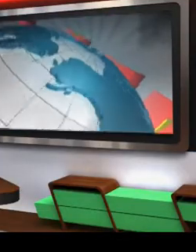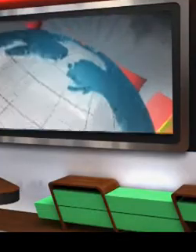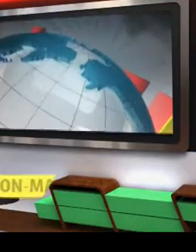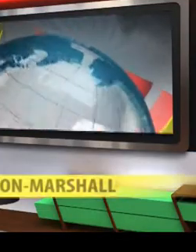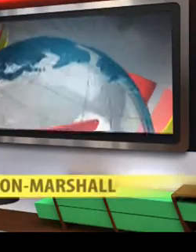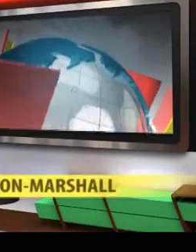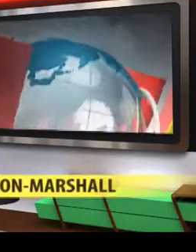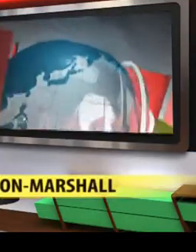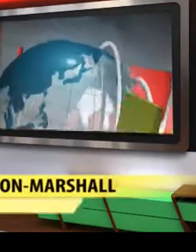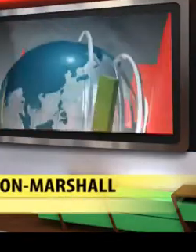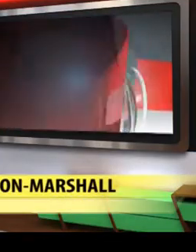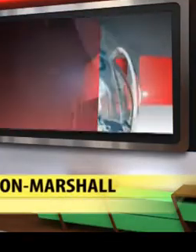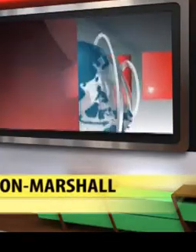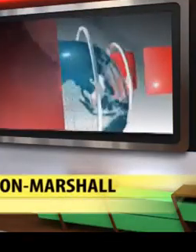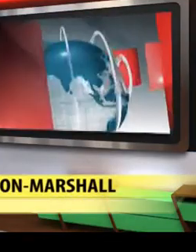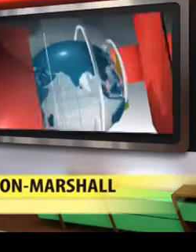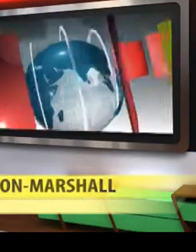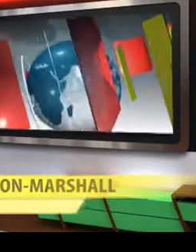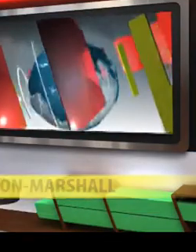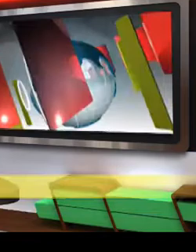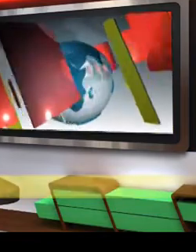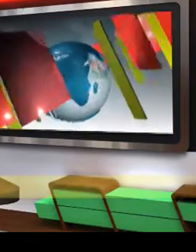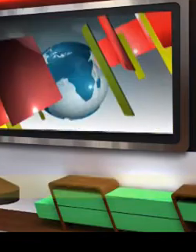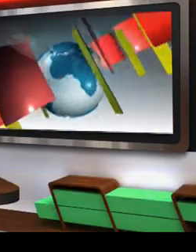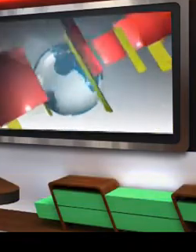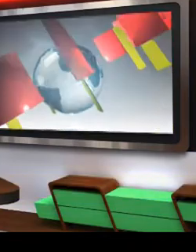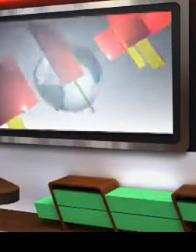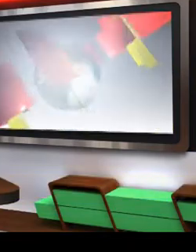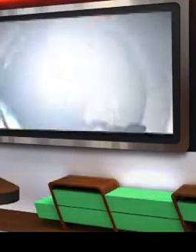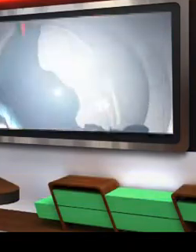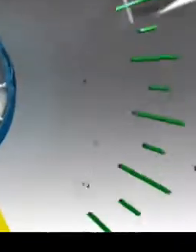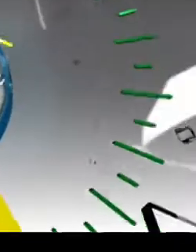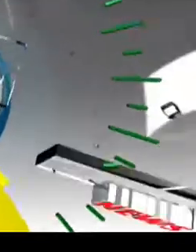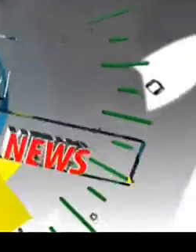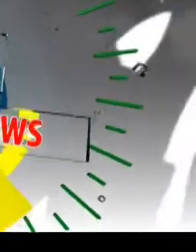Simpson-Marshall. Your local news begins now.